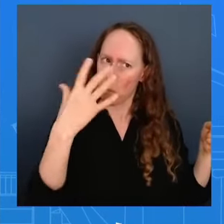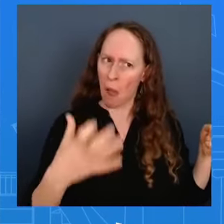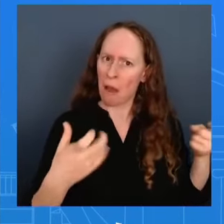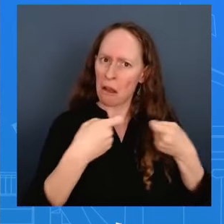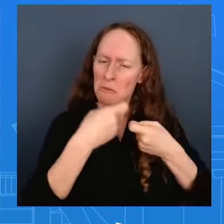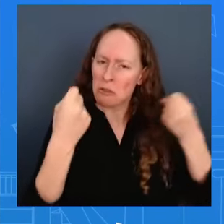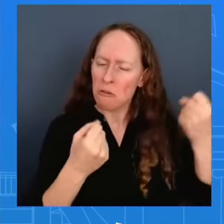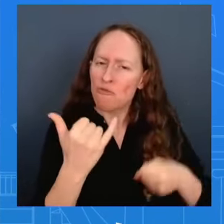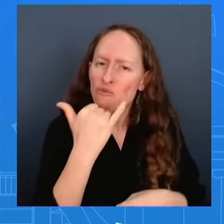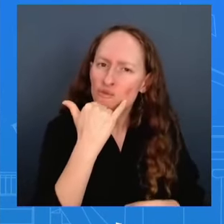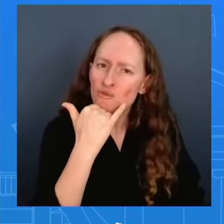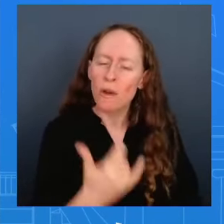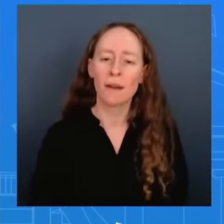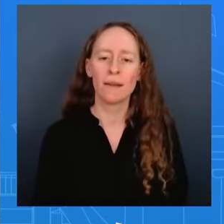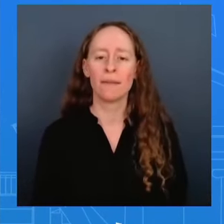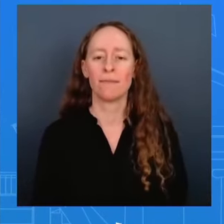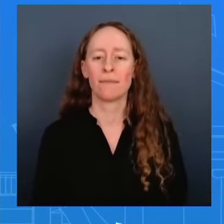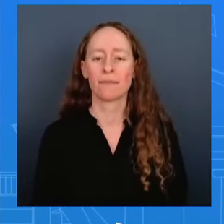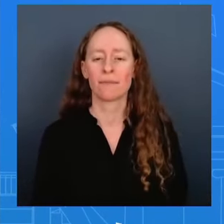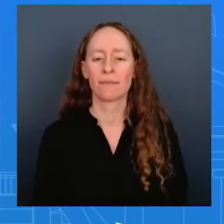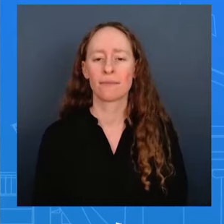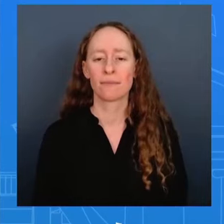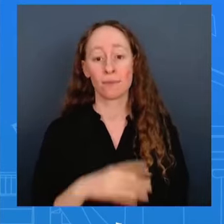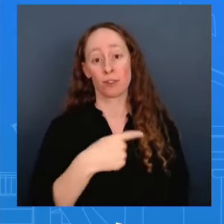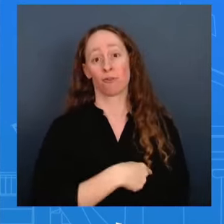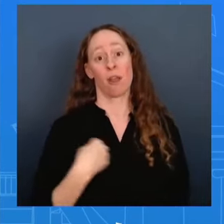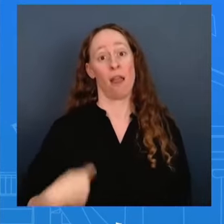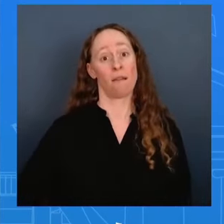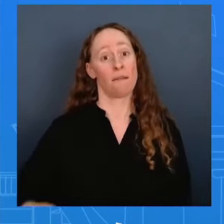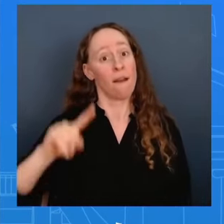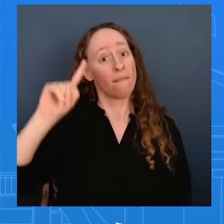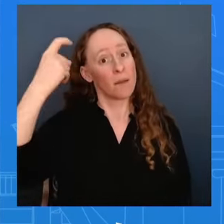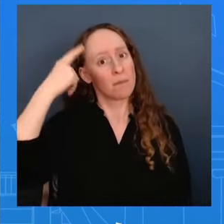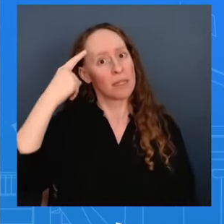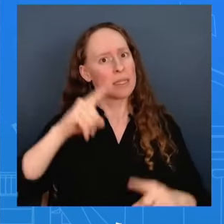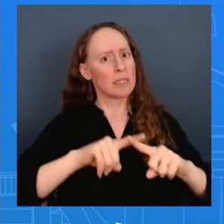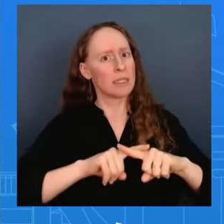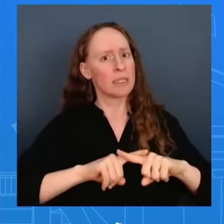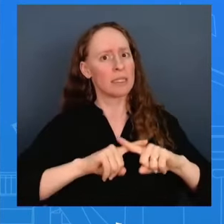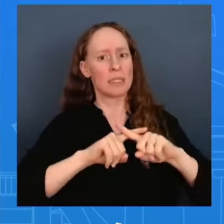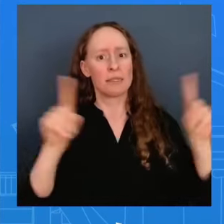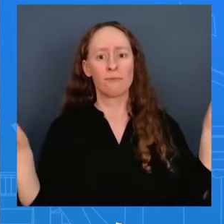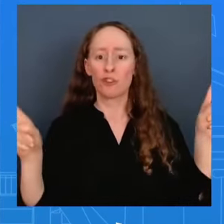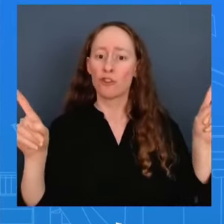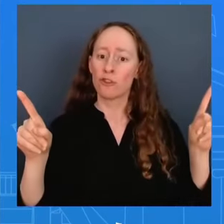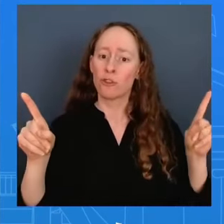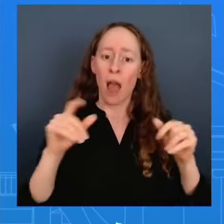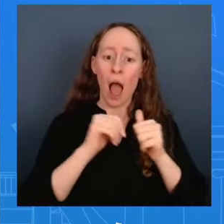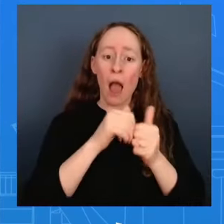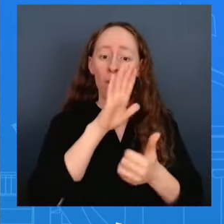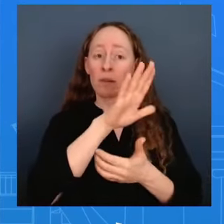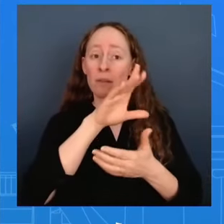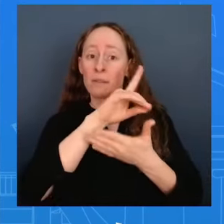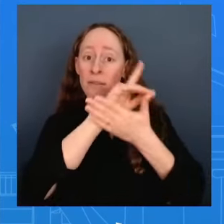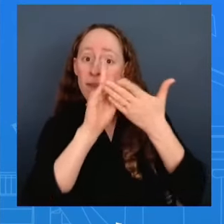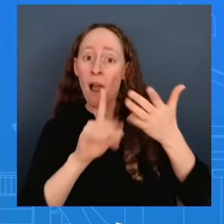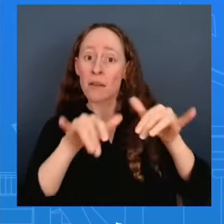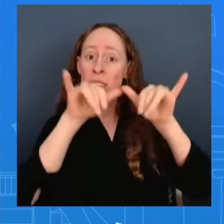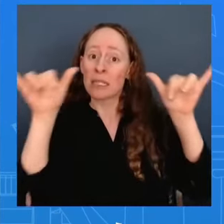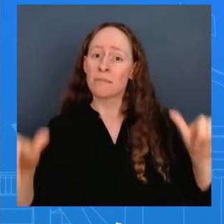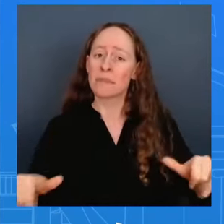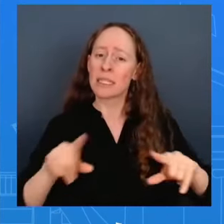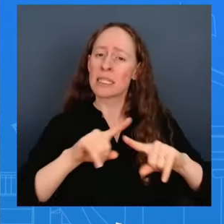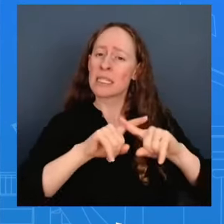system of state support that is built to um dominate and take over entire